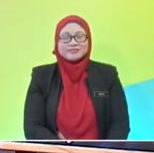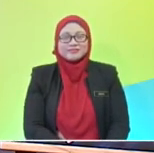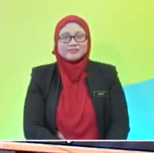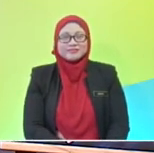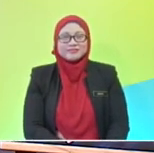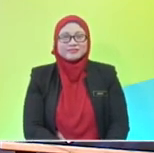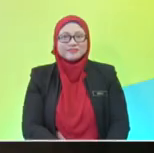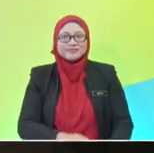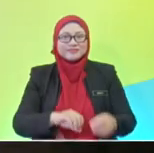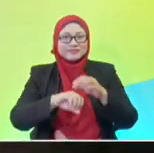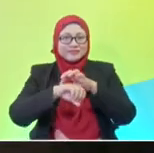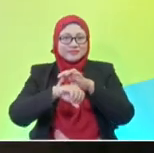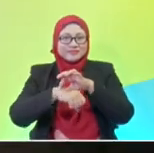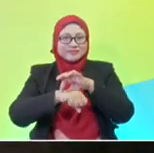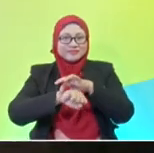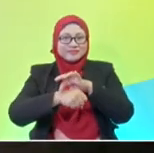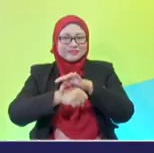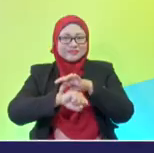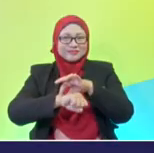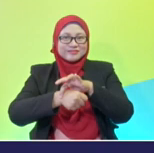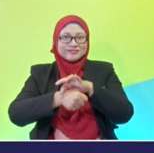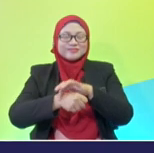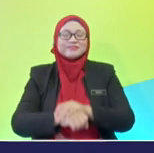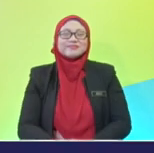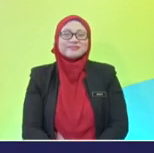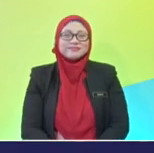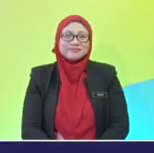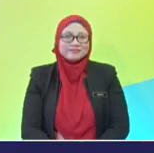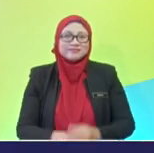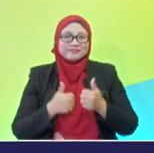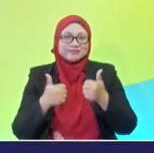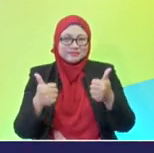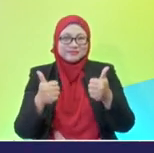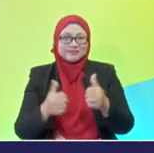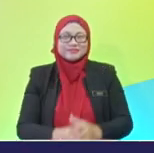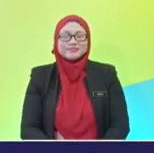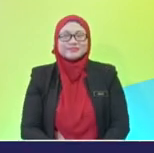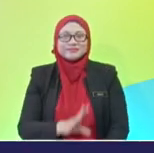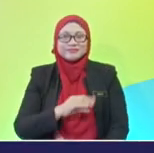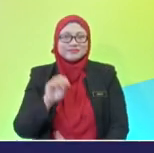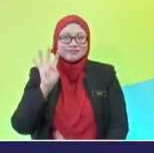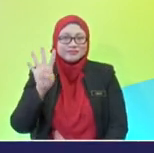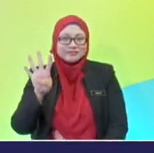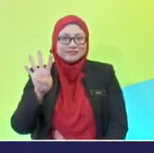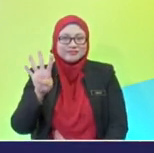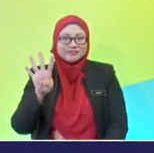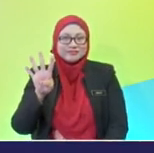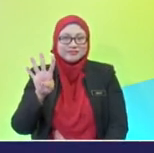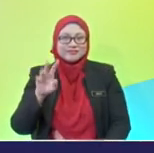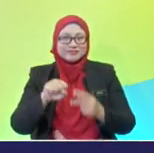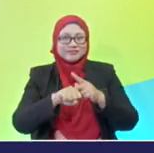our home! Planet Earth! Well done! Okay, and the fourth planet from the sun?